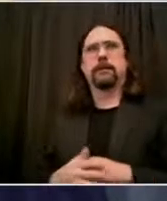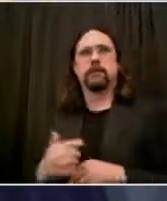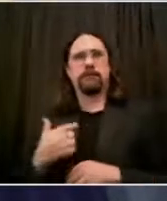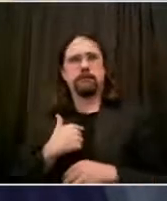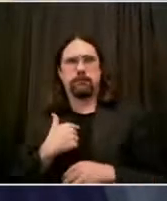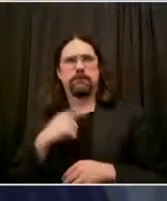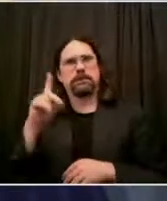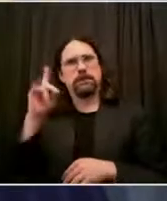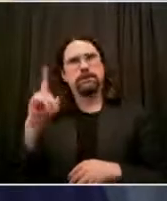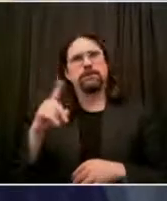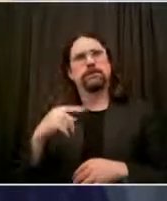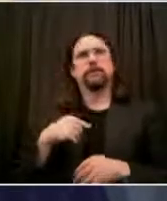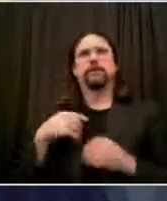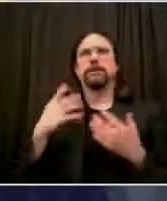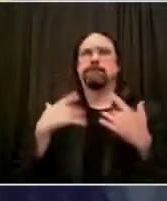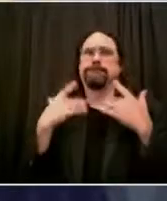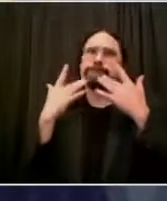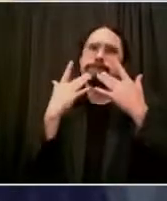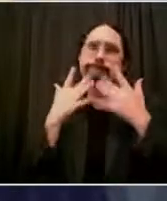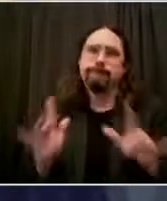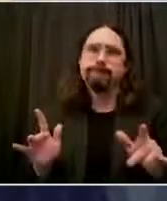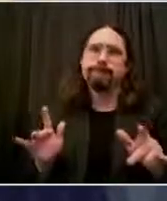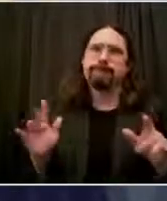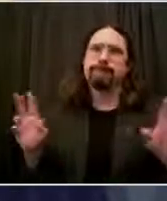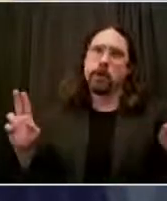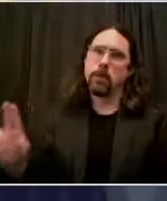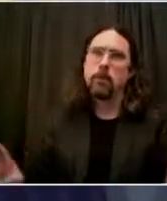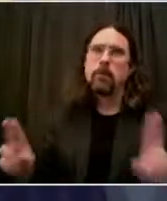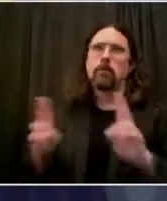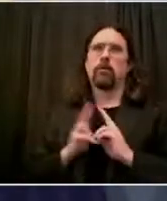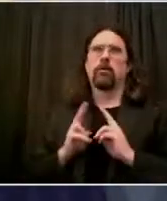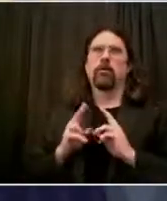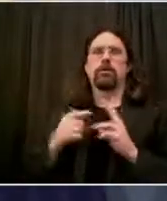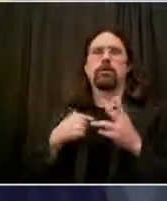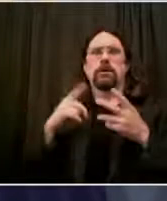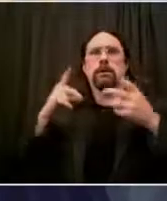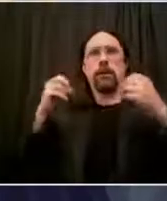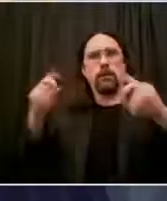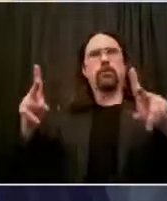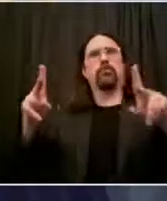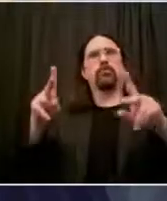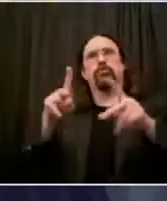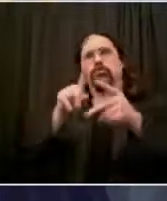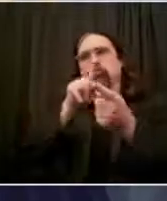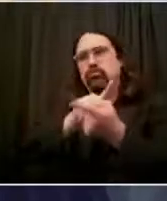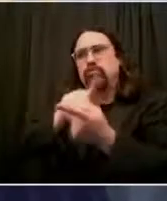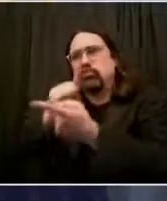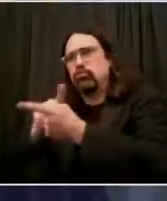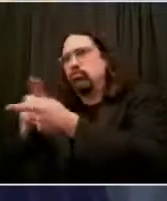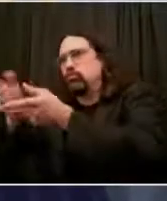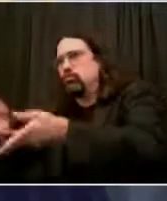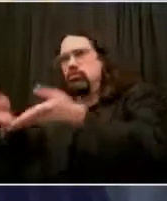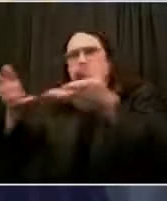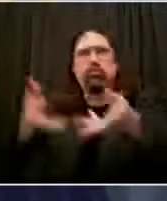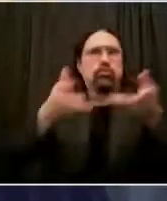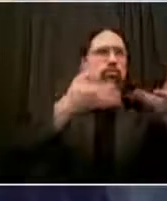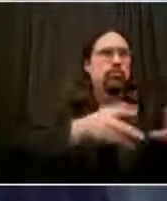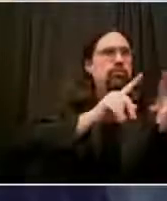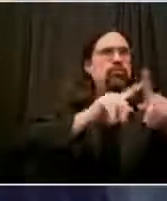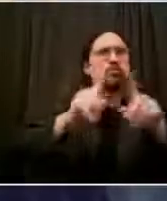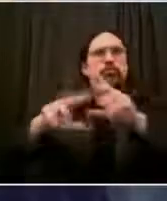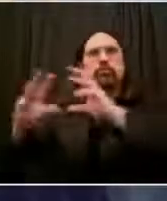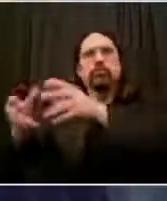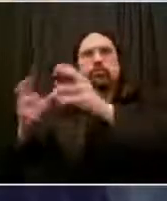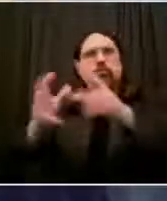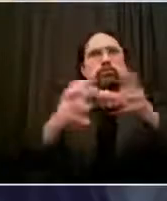they consistently emphasize to me the concerns of everyday people, whether they're working class people,